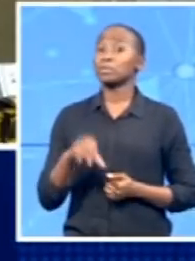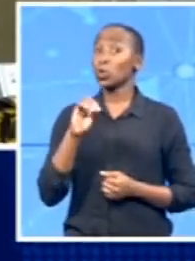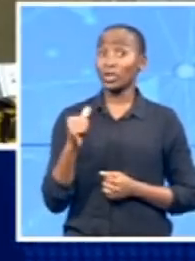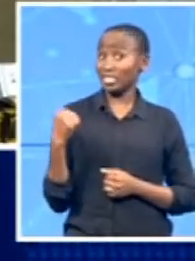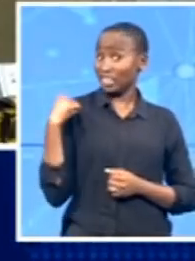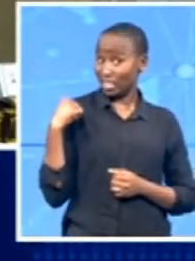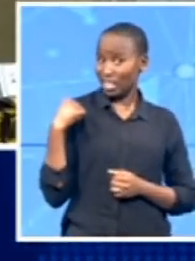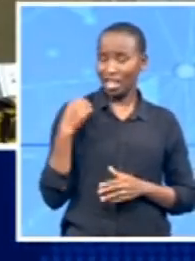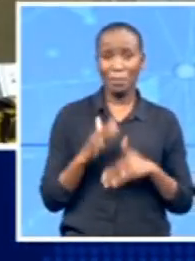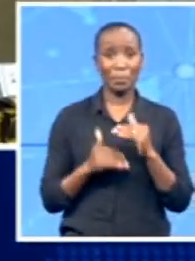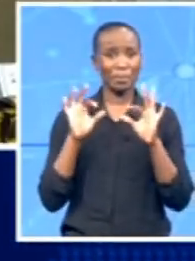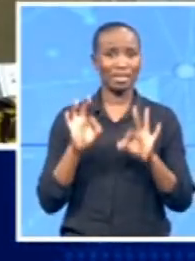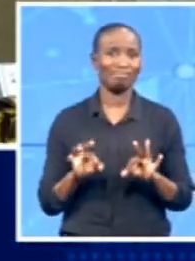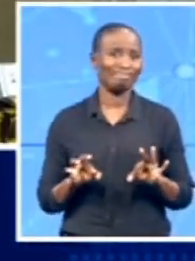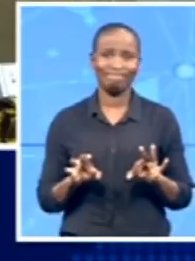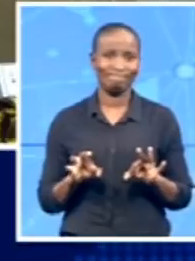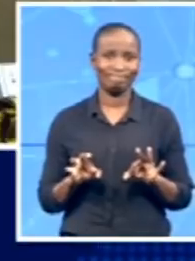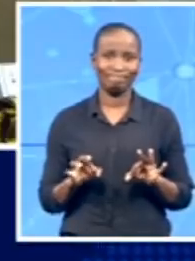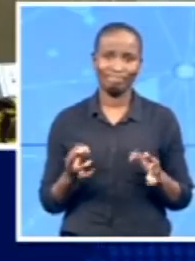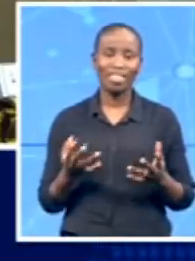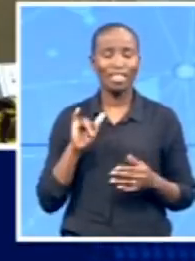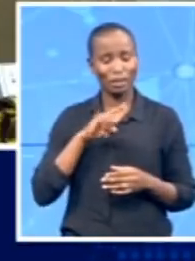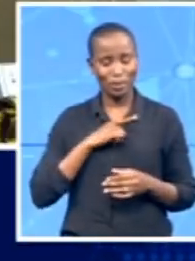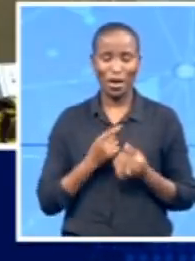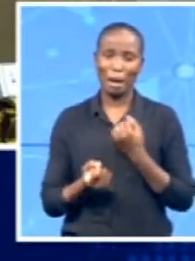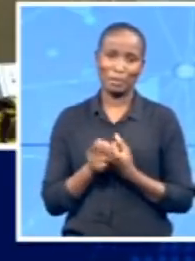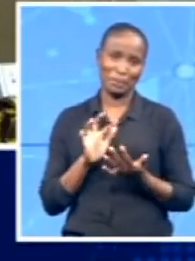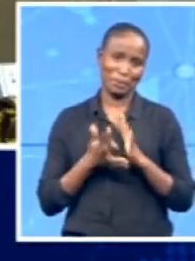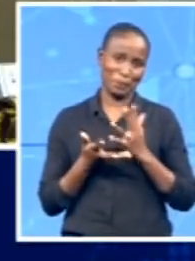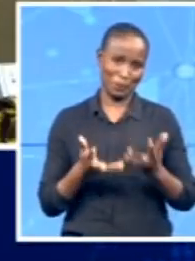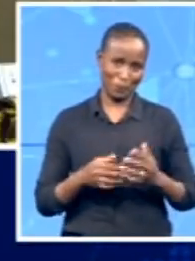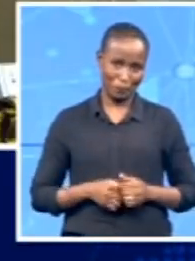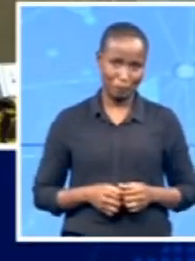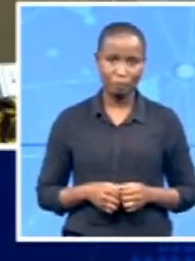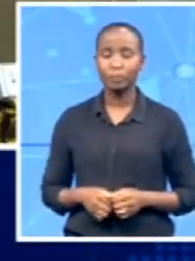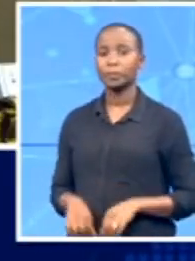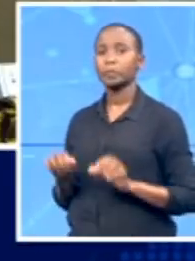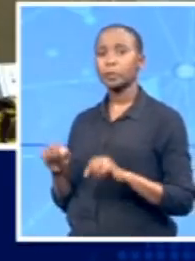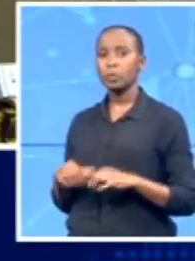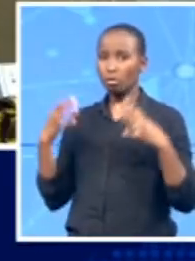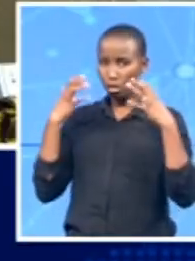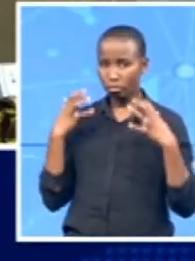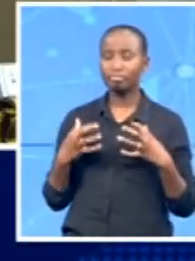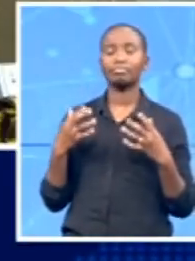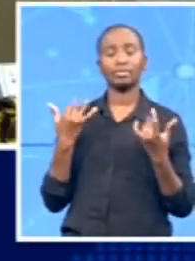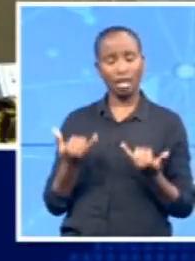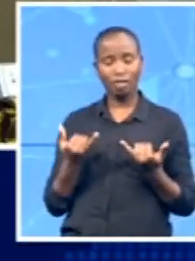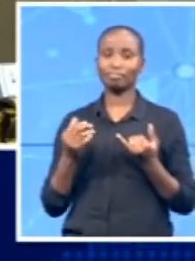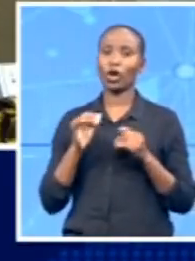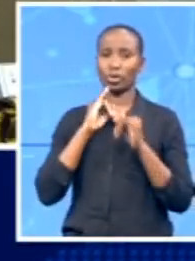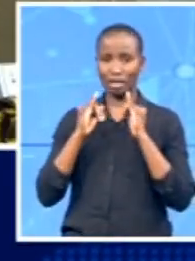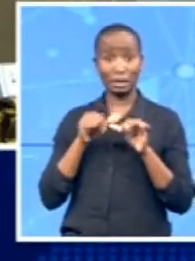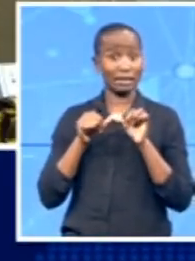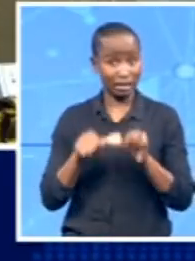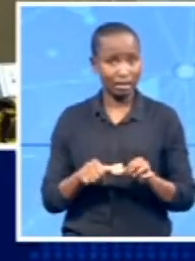expunged. Thank you so much. That was Mbeke Zilev from the Judges Matters speaking to us ahead of today's proceedings. We're told it's about to begin. They've